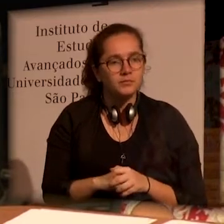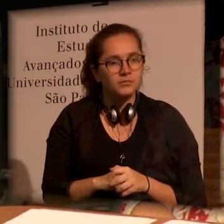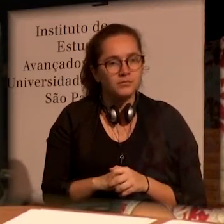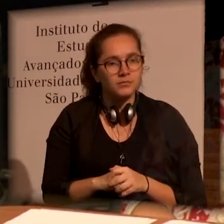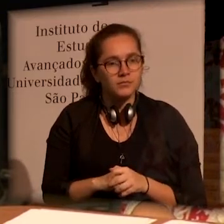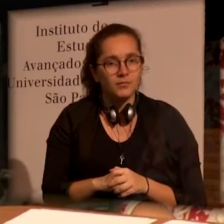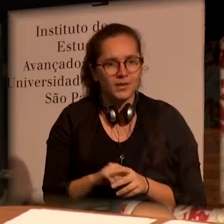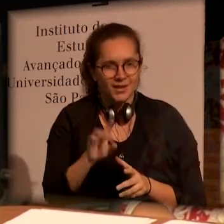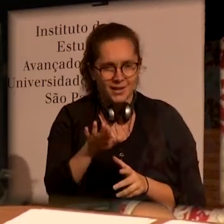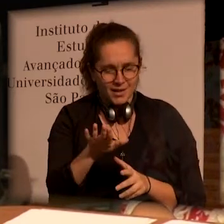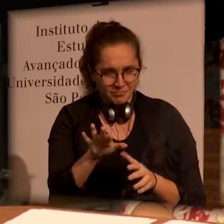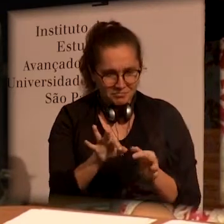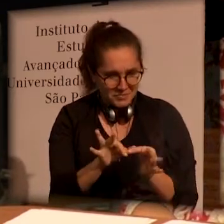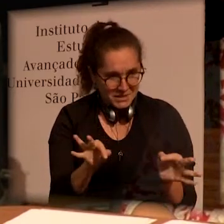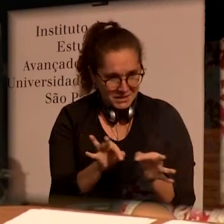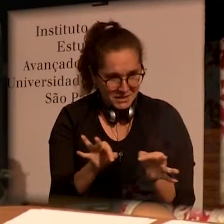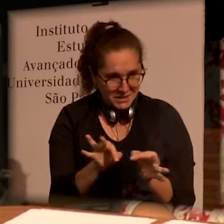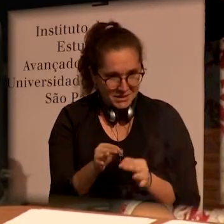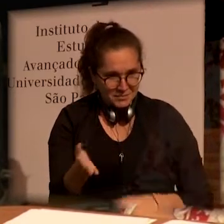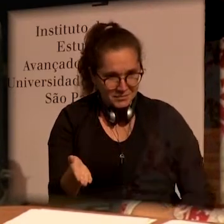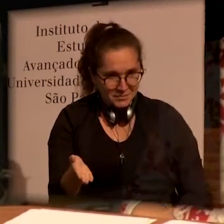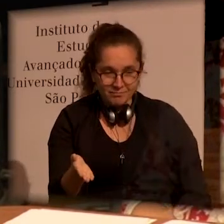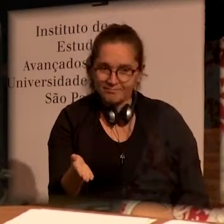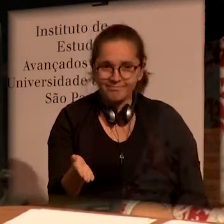is not simple.